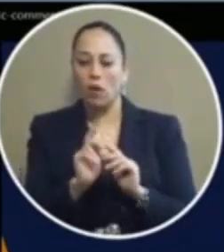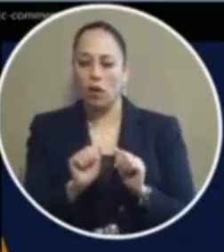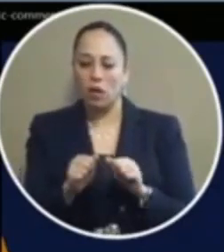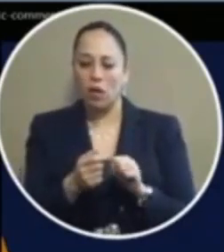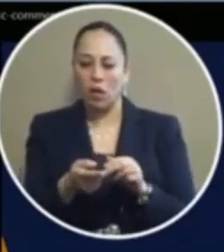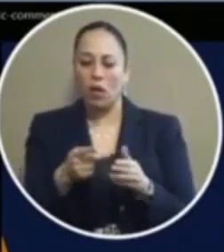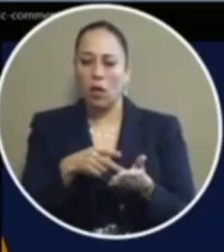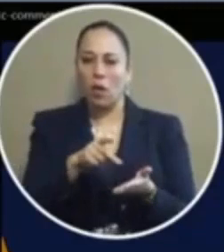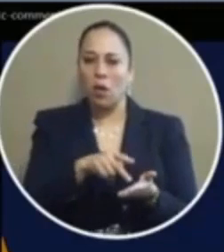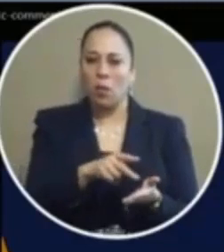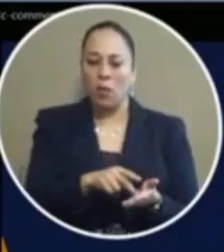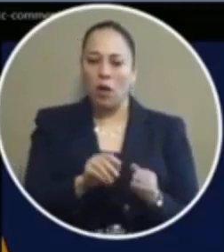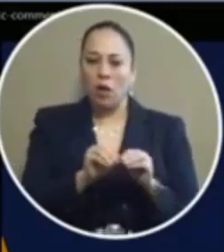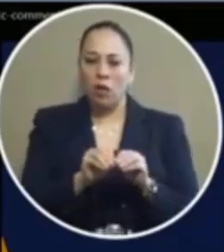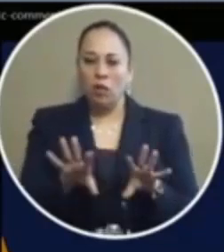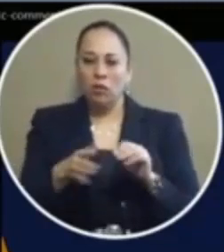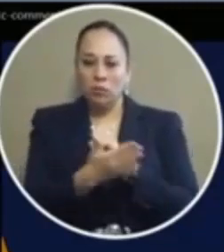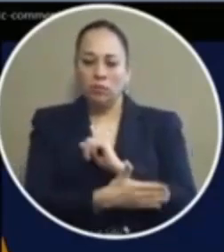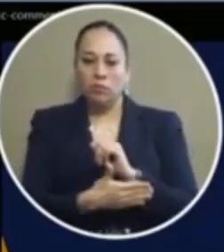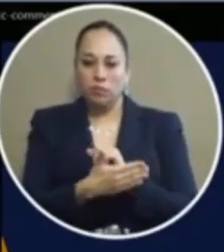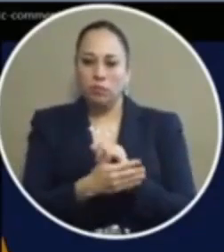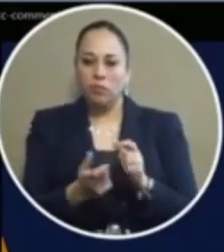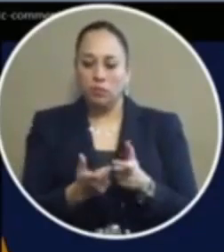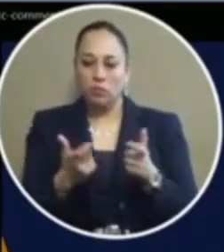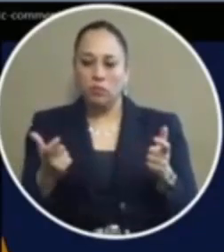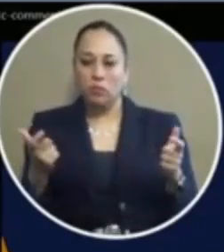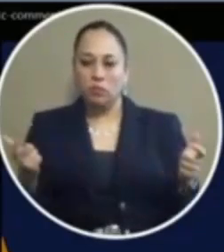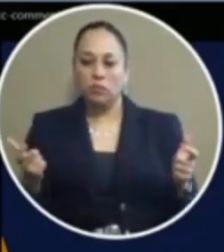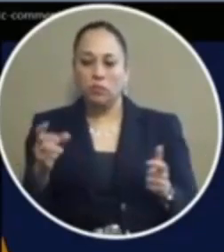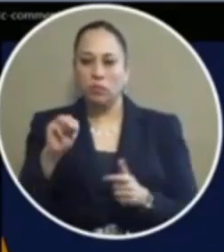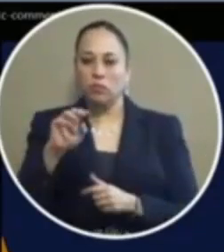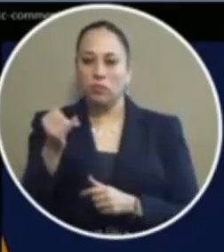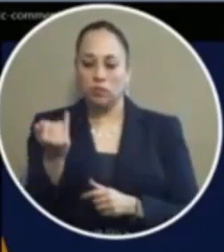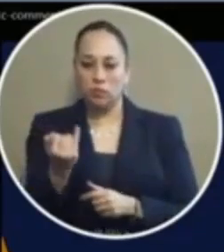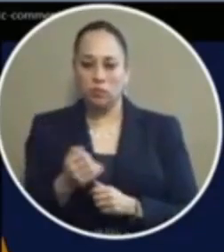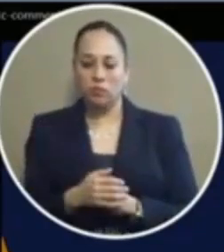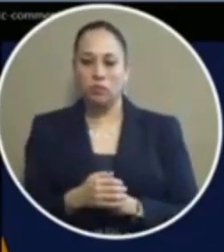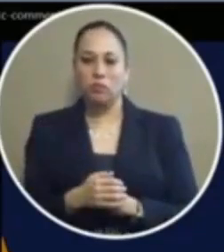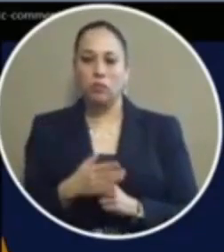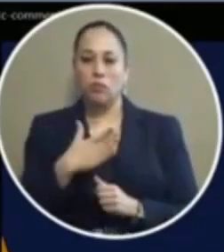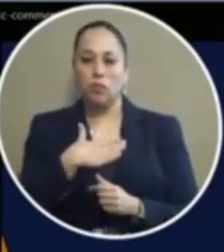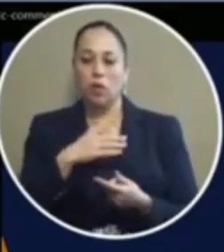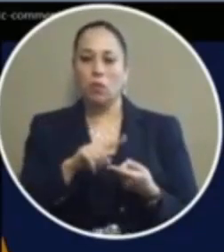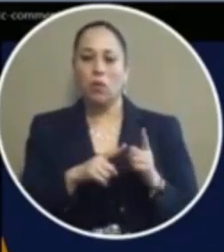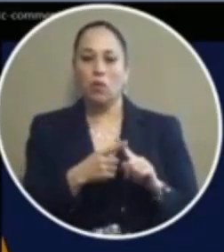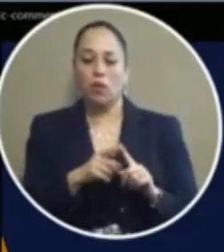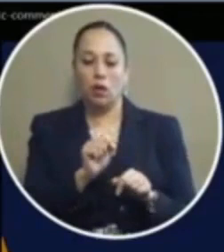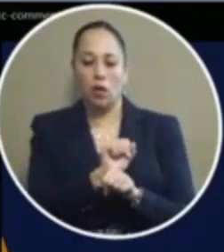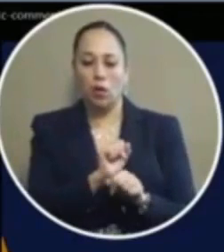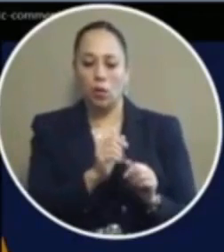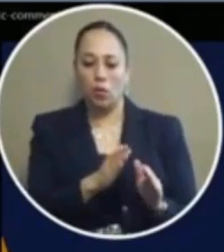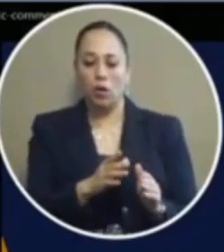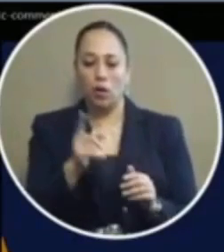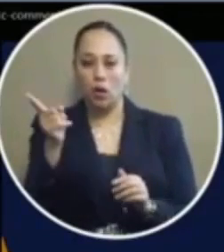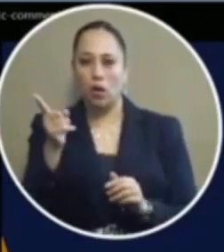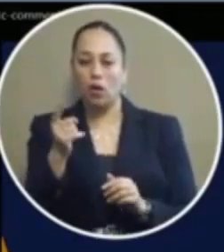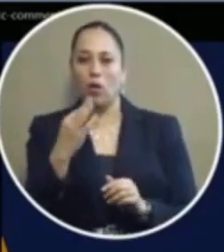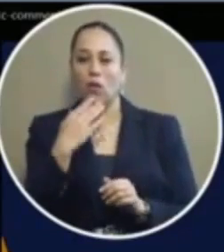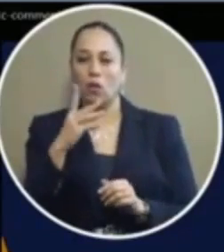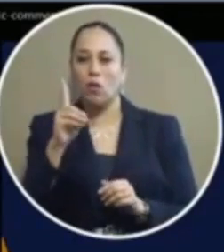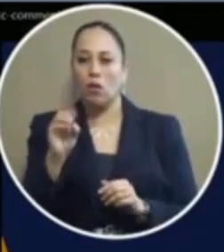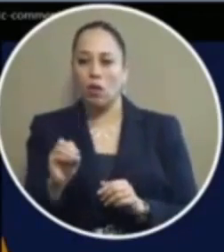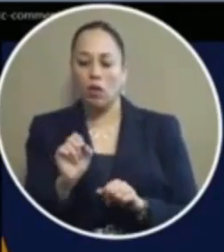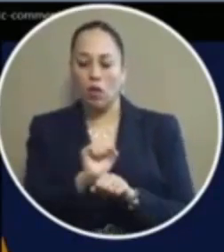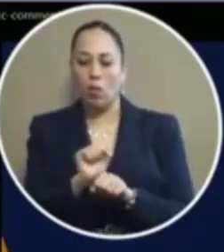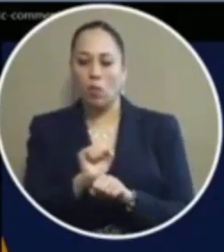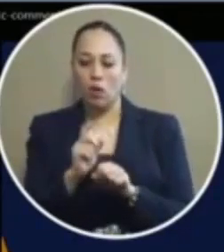in this country are at work growing and selling marijuana marijuana my friends and co-workers in colorado that i have worked with over